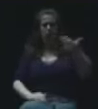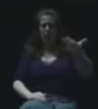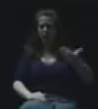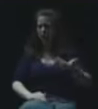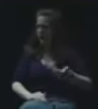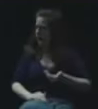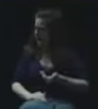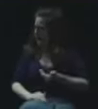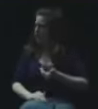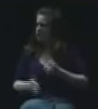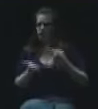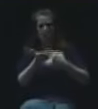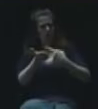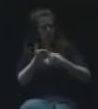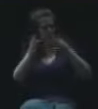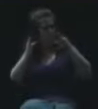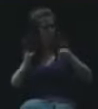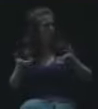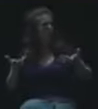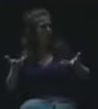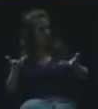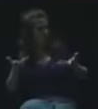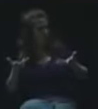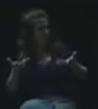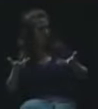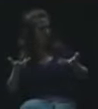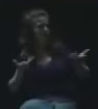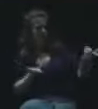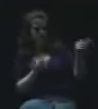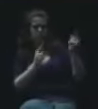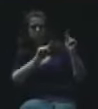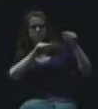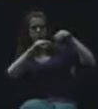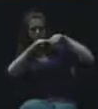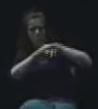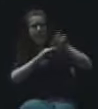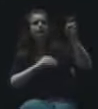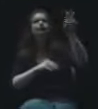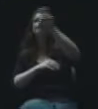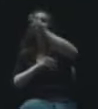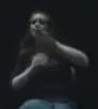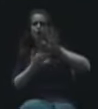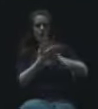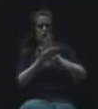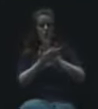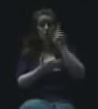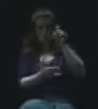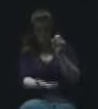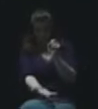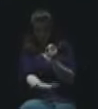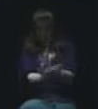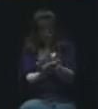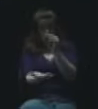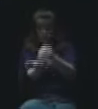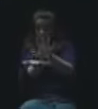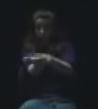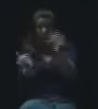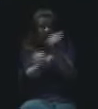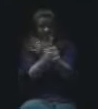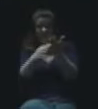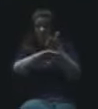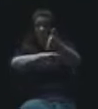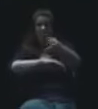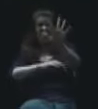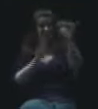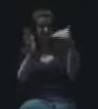consultant that was coming into our schools. Because we're supposed to approve contracts, everything over $5